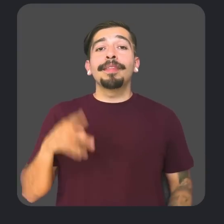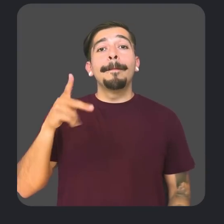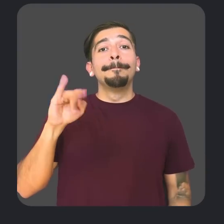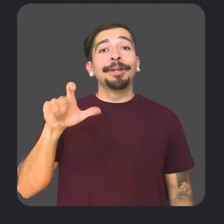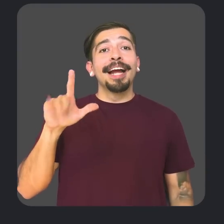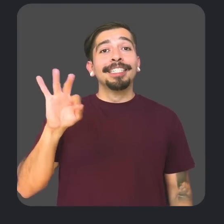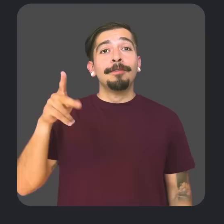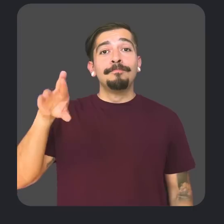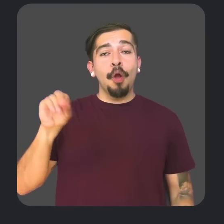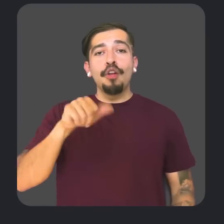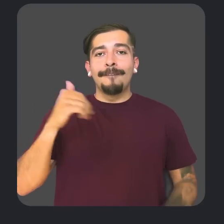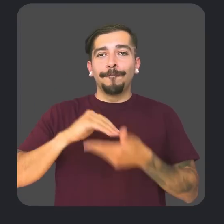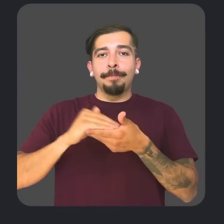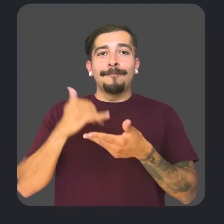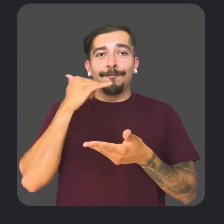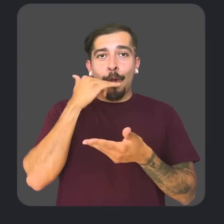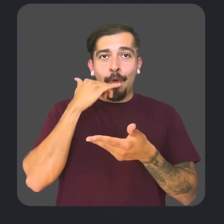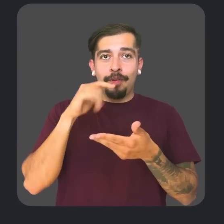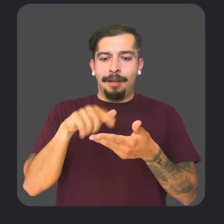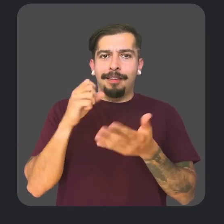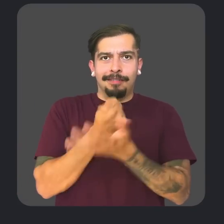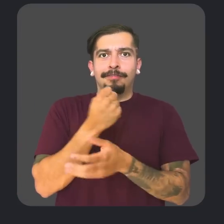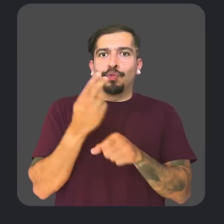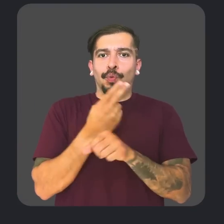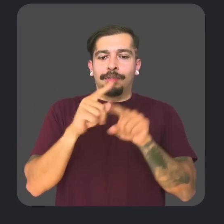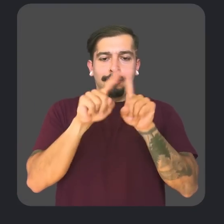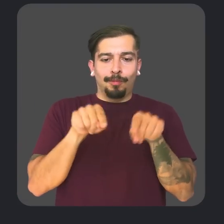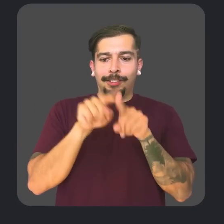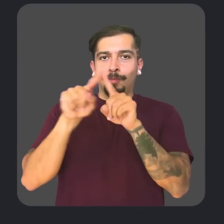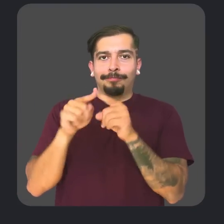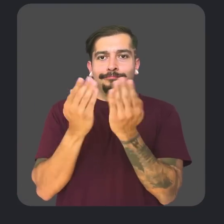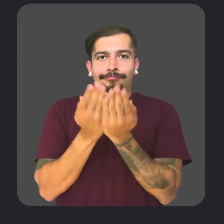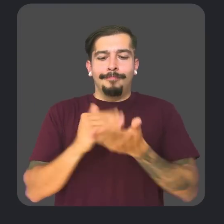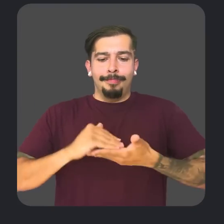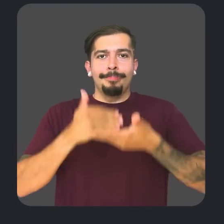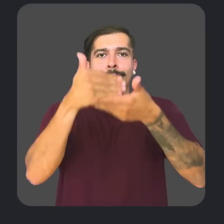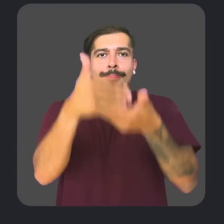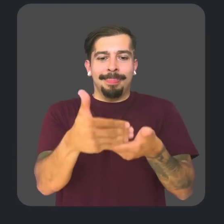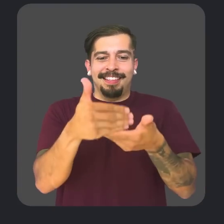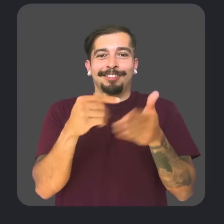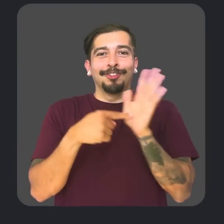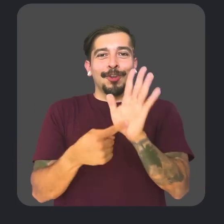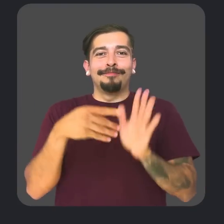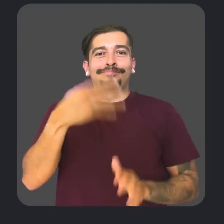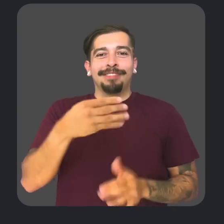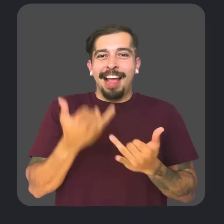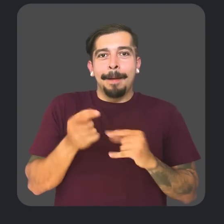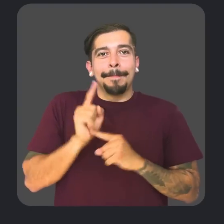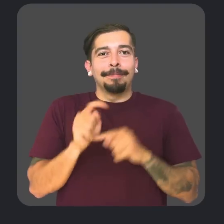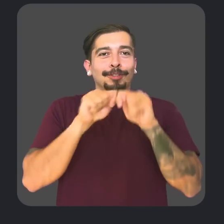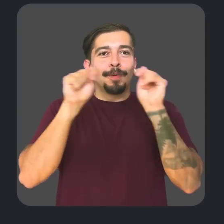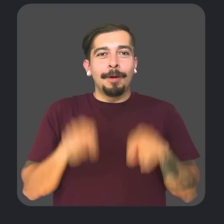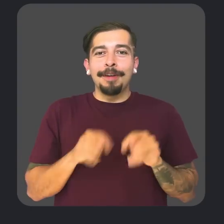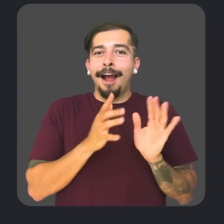And now, Pixel 9 Pro and other foldable phones can use Live Transcribe in dual-screen mode. Users can position their phones on a